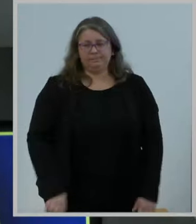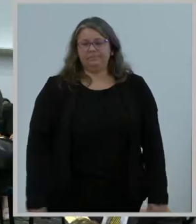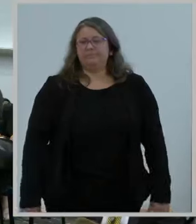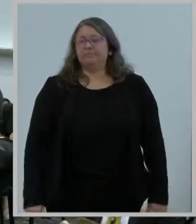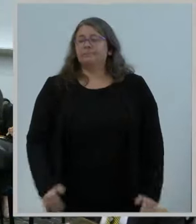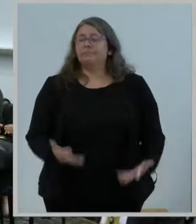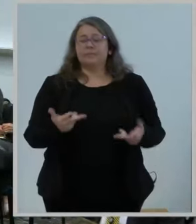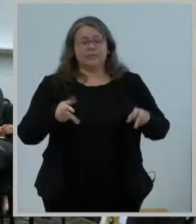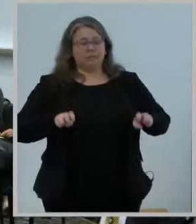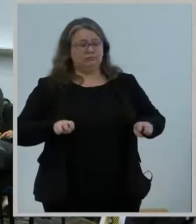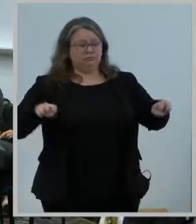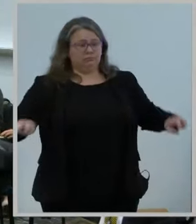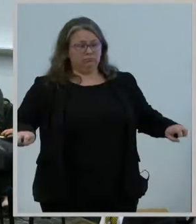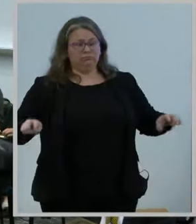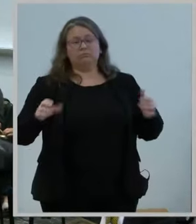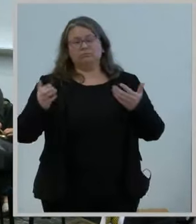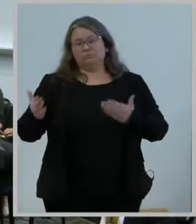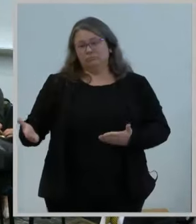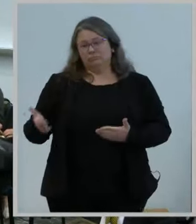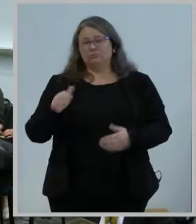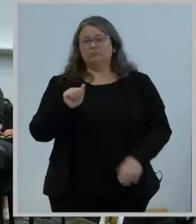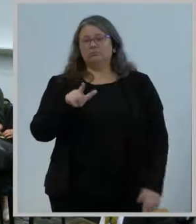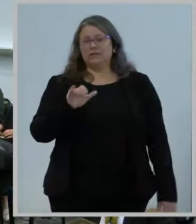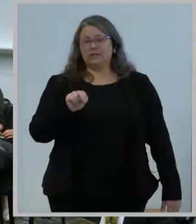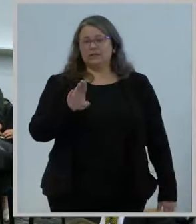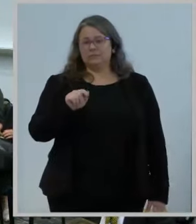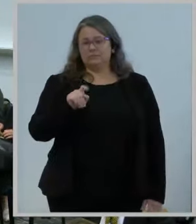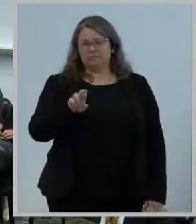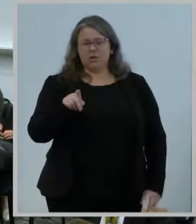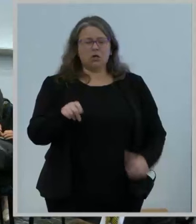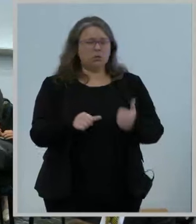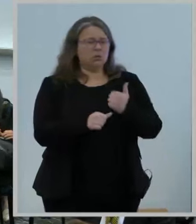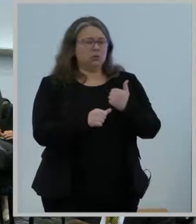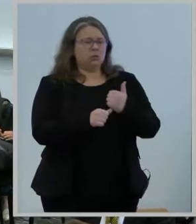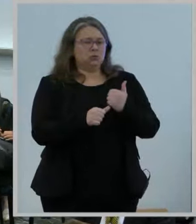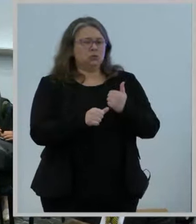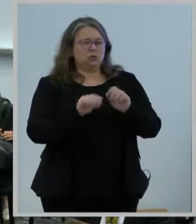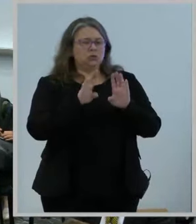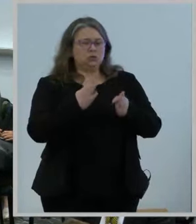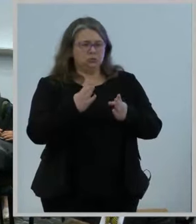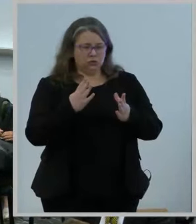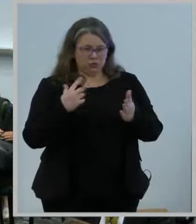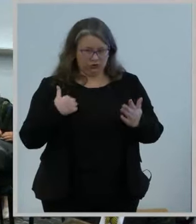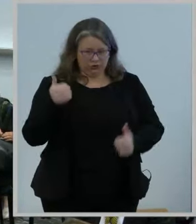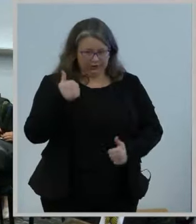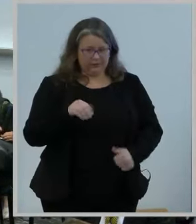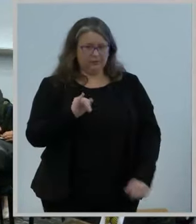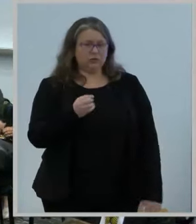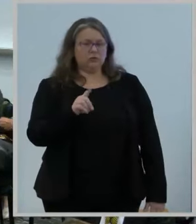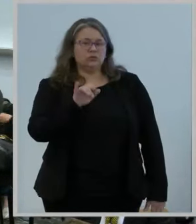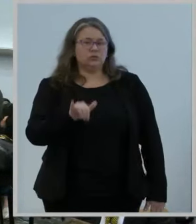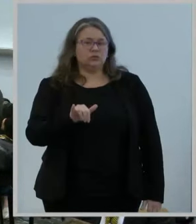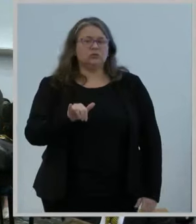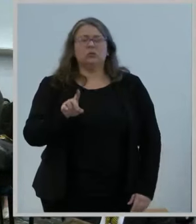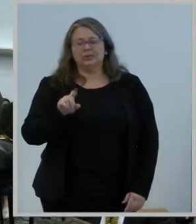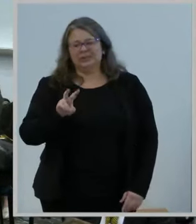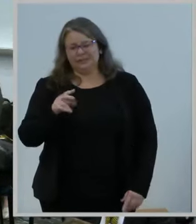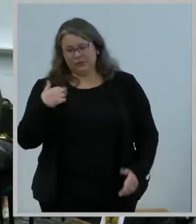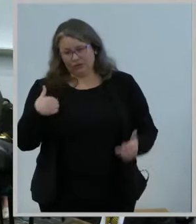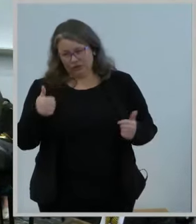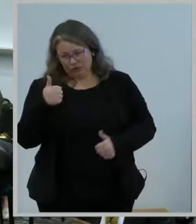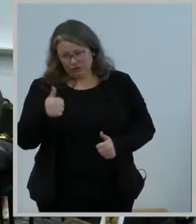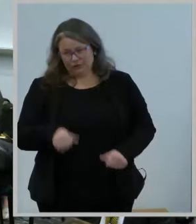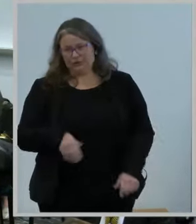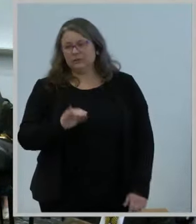at the table with me from the Bureau are Allison Baker, Associate Bureau Chief, Jody Griffin, Division Chief of TAPD, Jenae Schreiber, Deputy